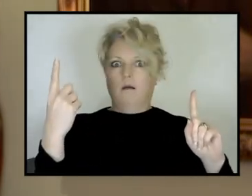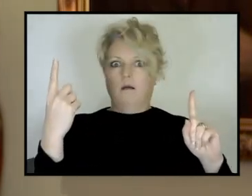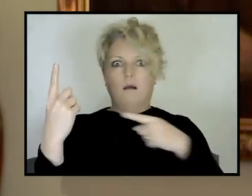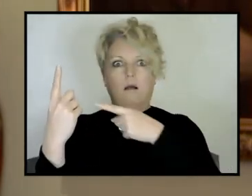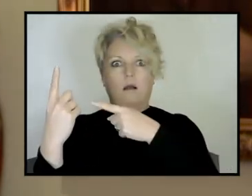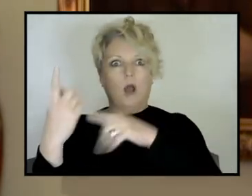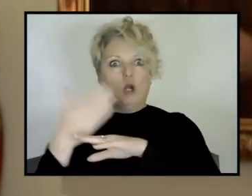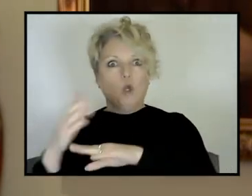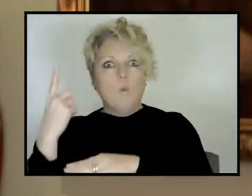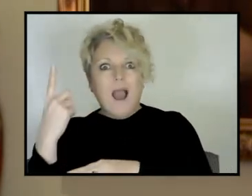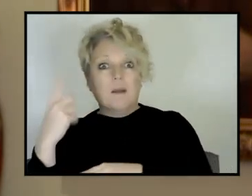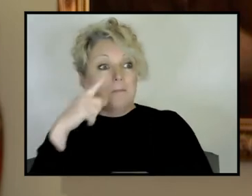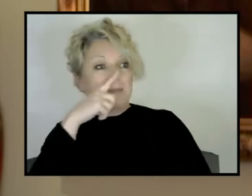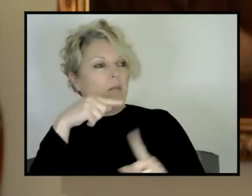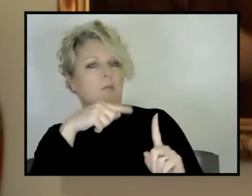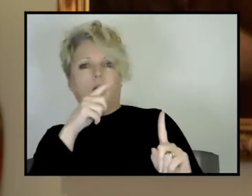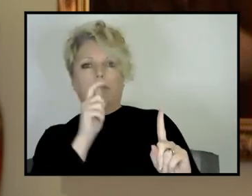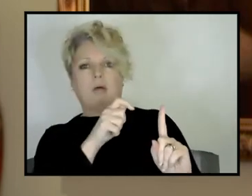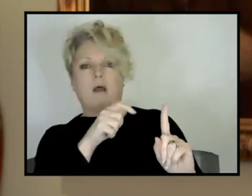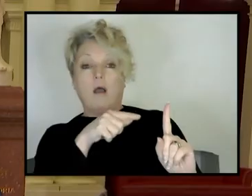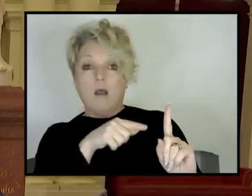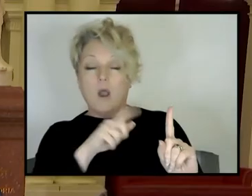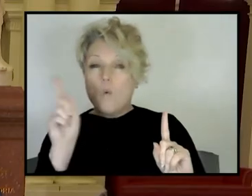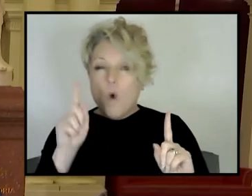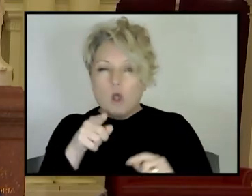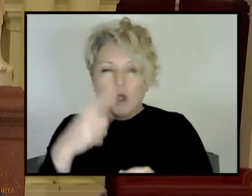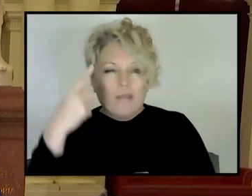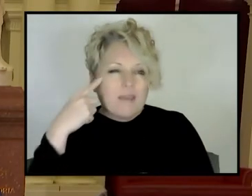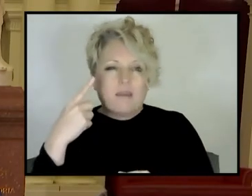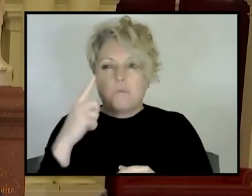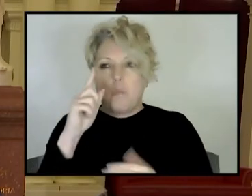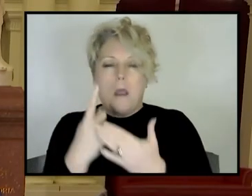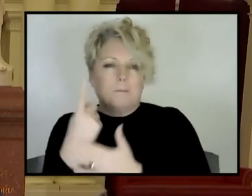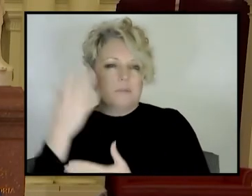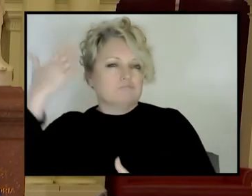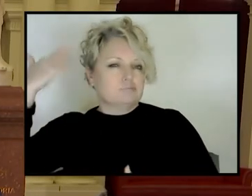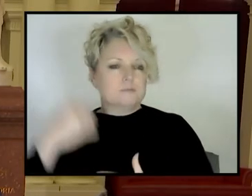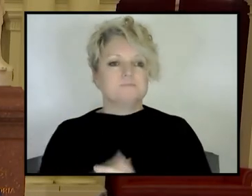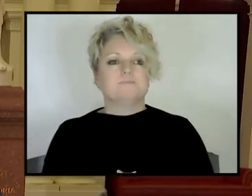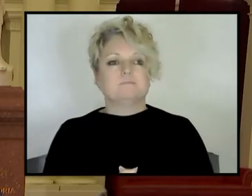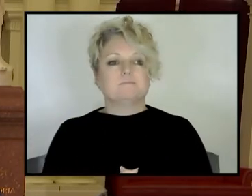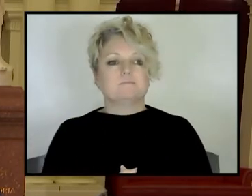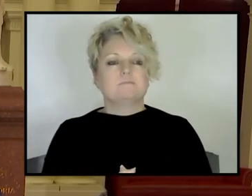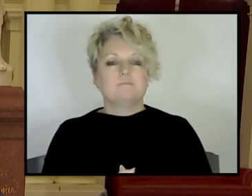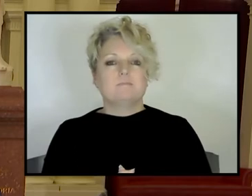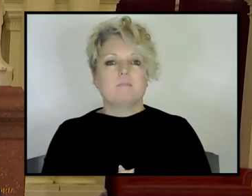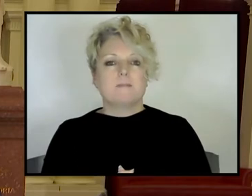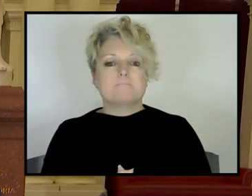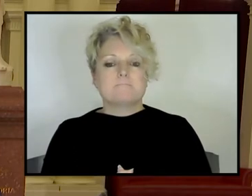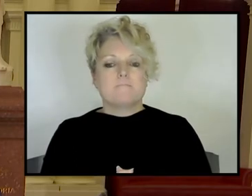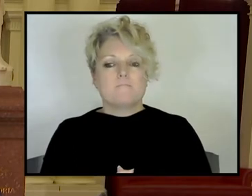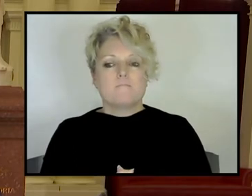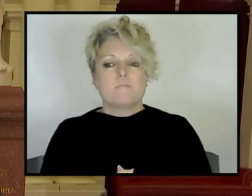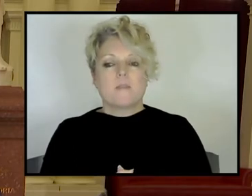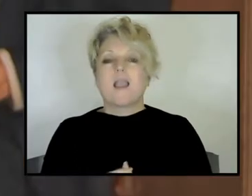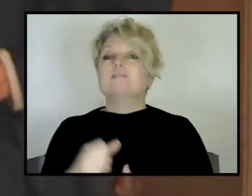that you've seen? Is that something that you think was a feature here as well? Yeah, it's, it's quite an interesting, um, topic